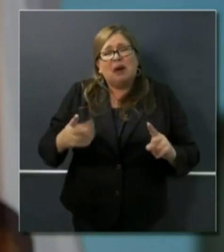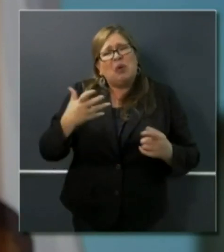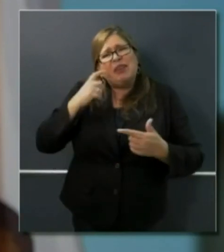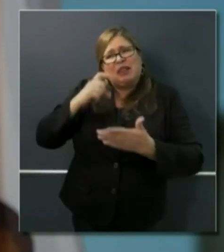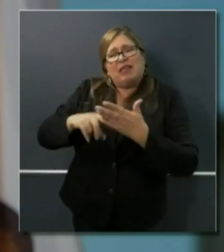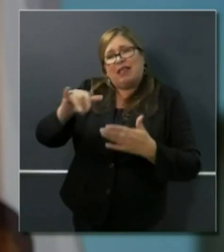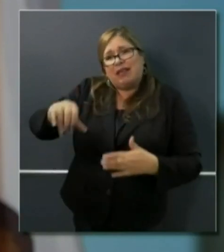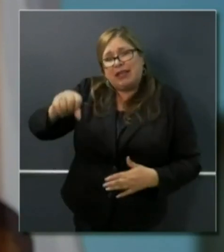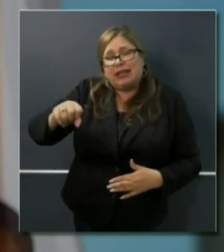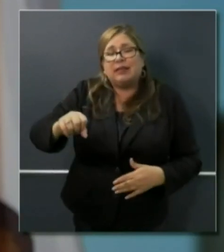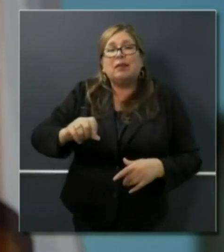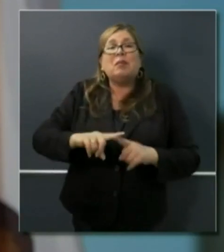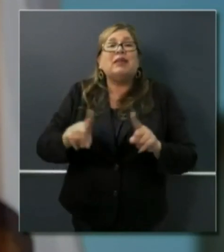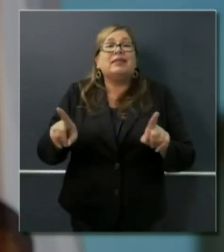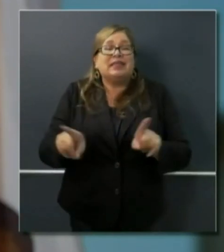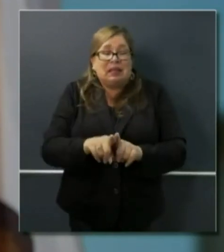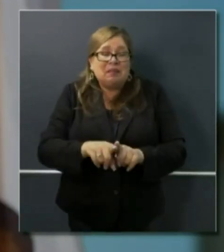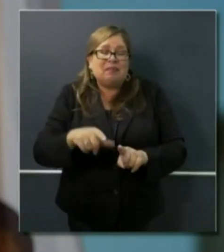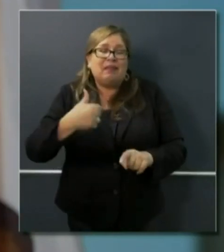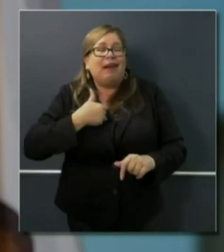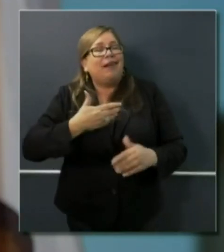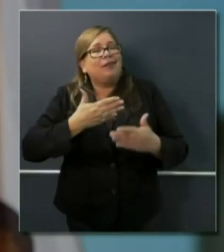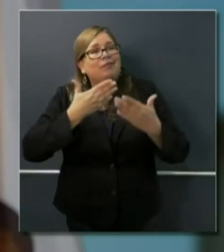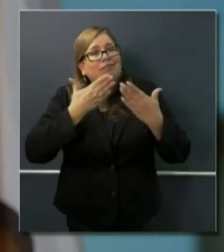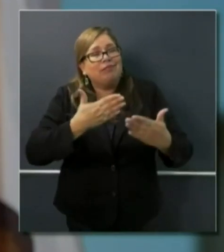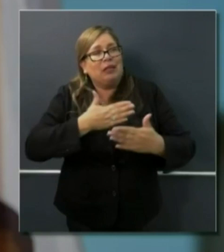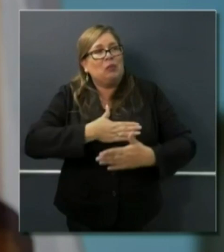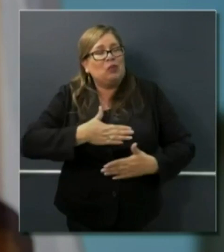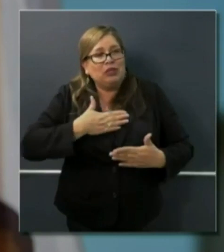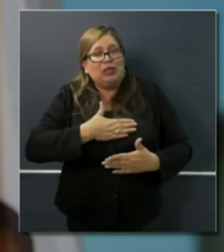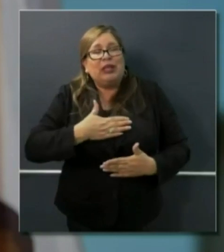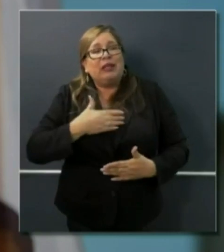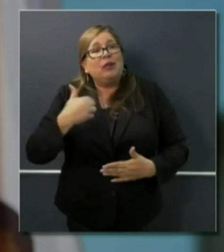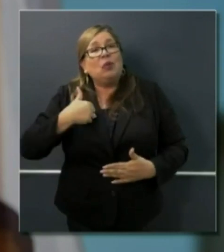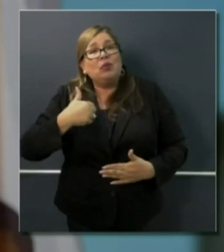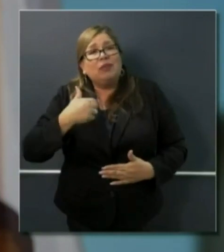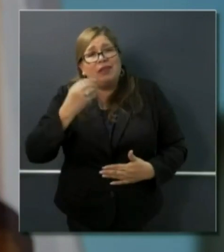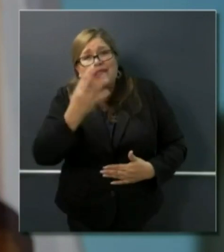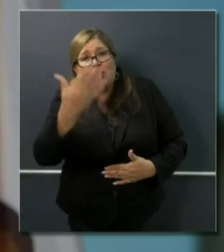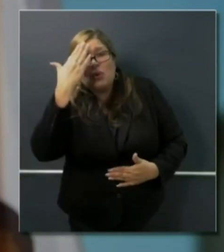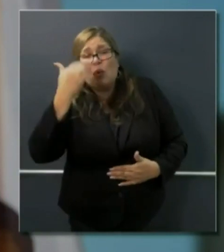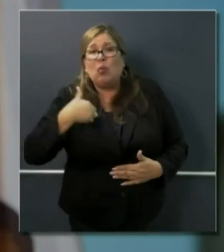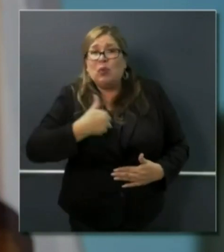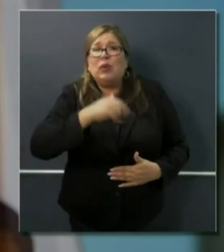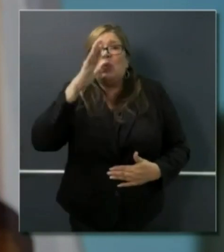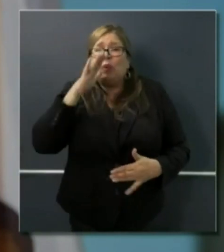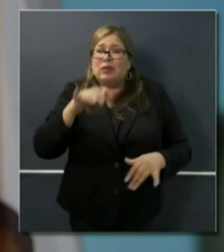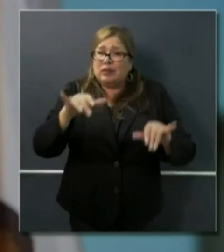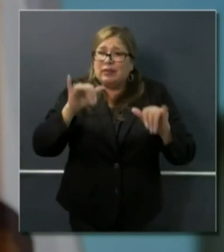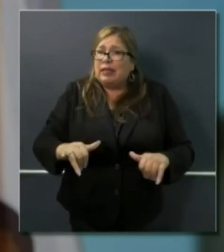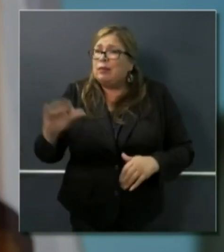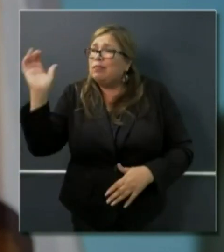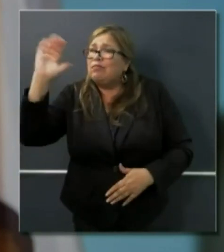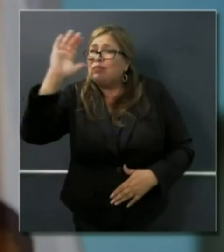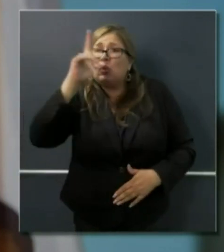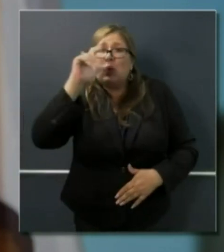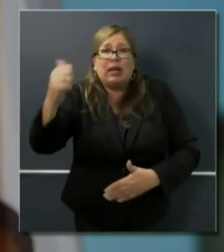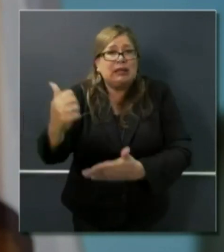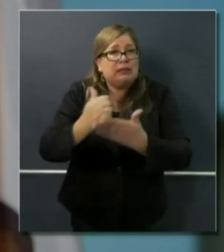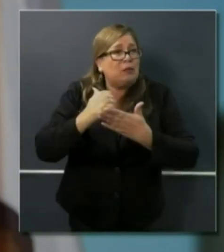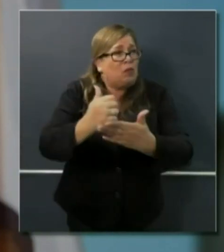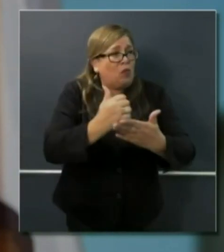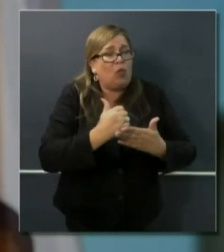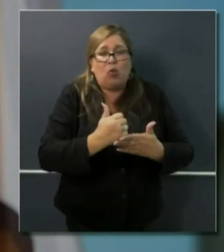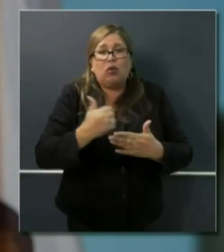extend appreciation that we will endeavor to find more areas of support over the next days and weeks and